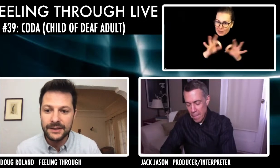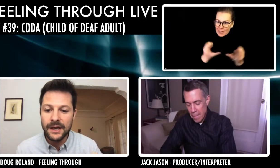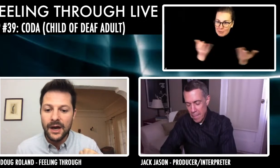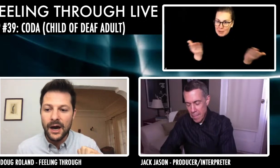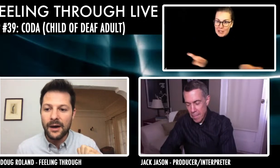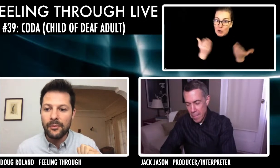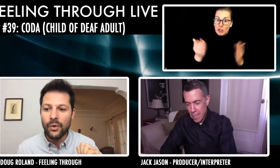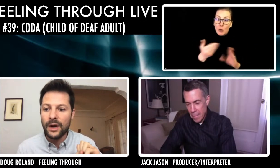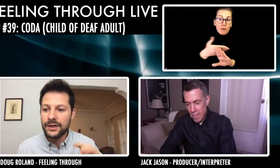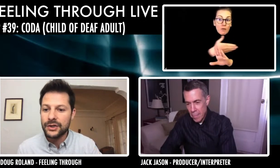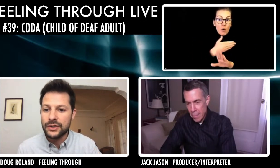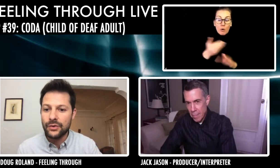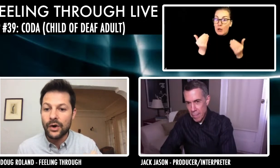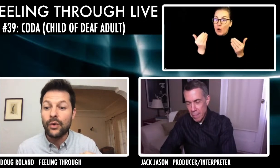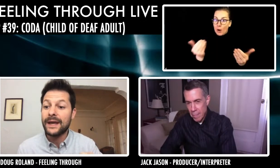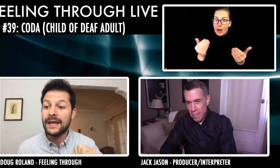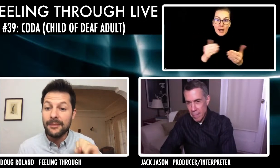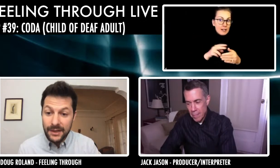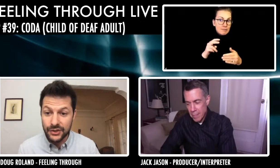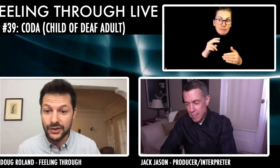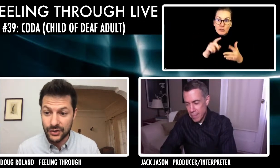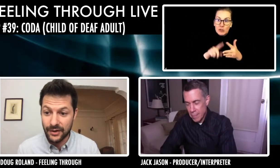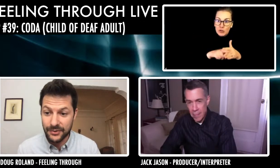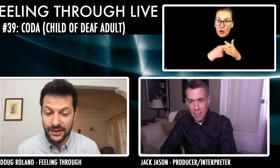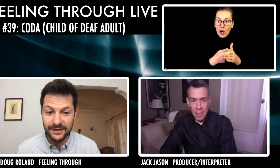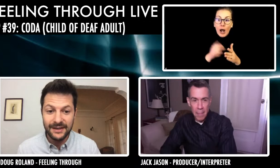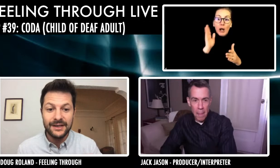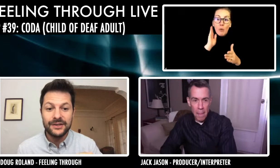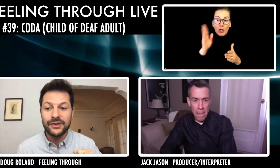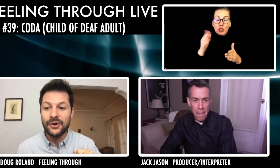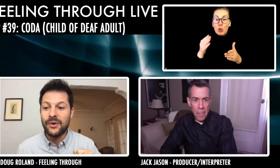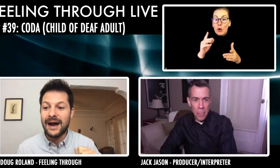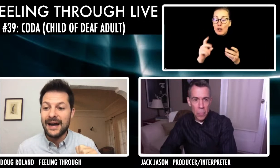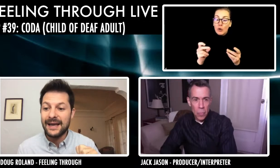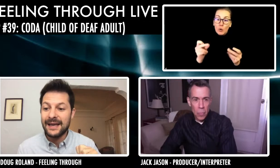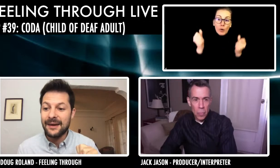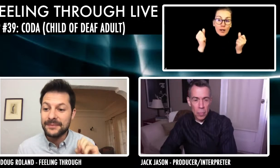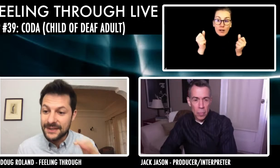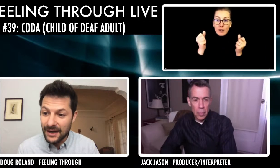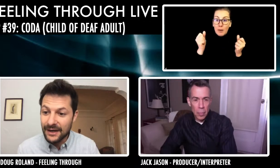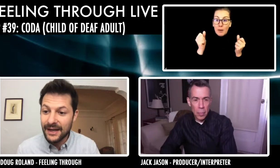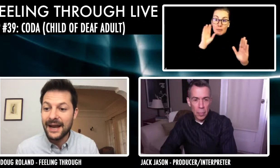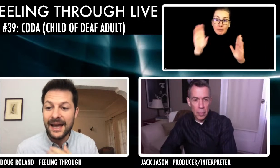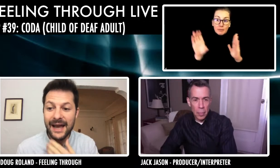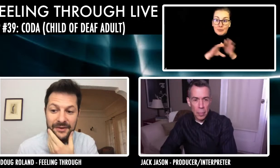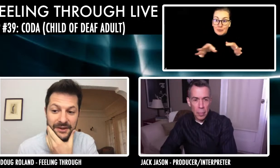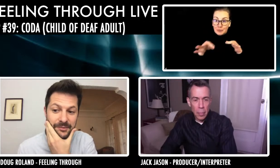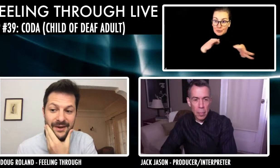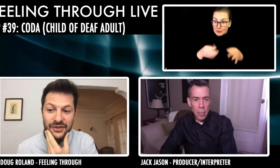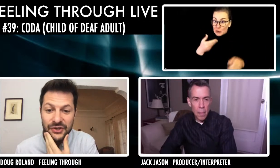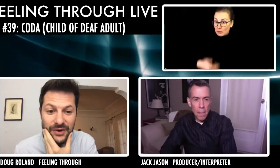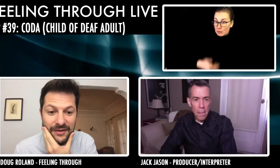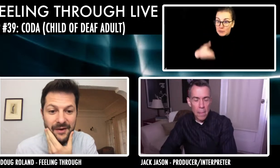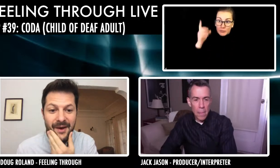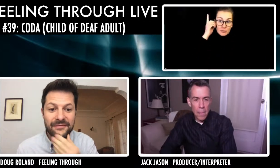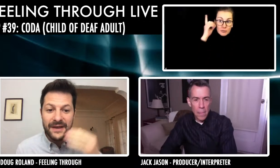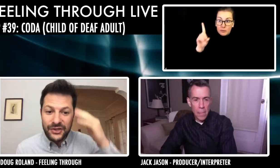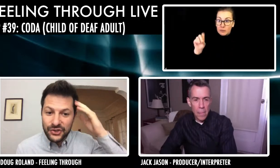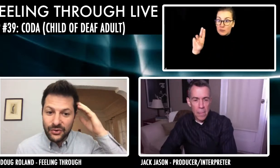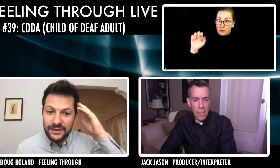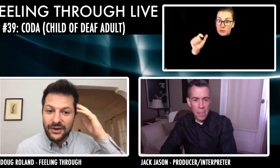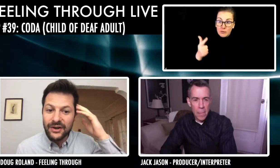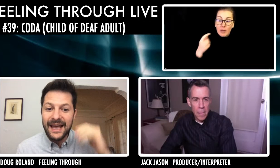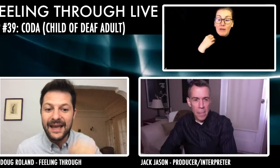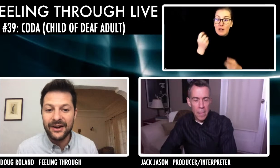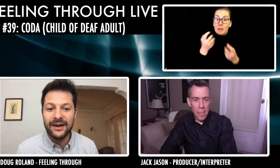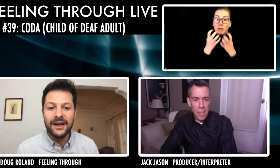things, we're going to just do a quick image description. So I am Doug and I have a little bit of scruff on my face,